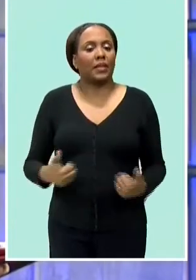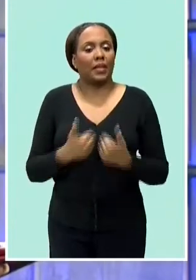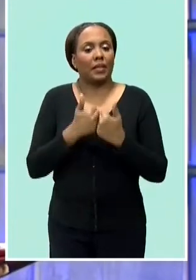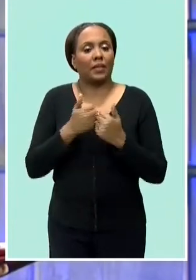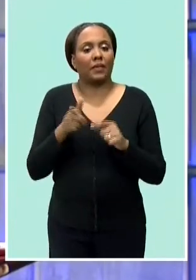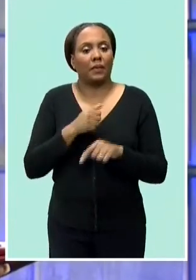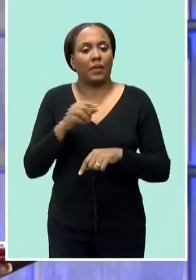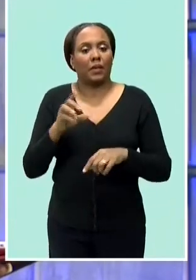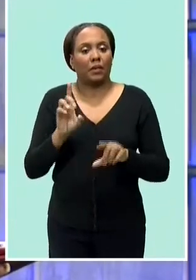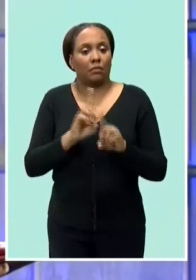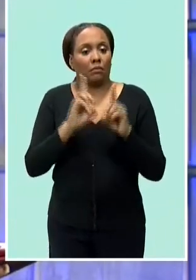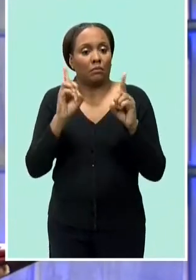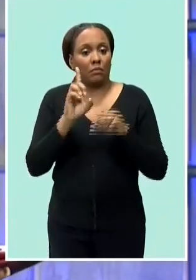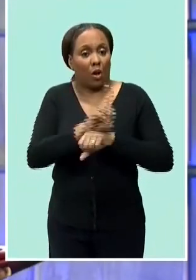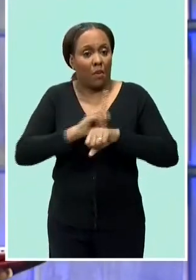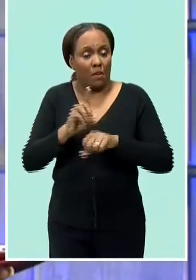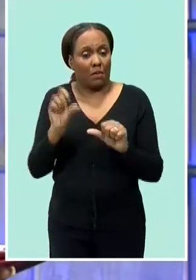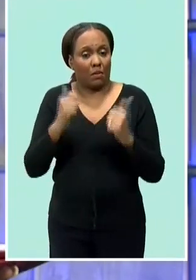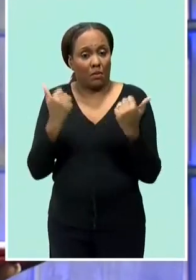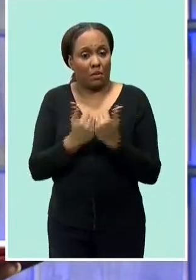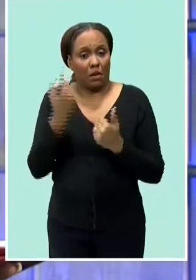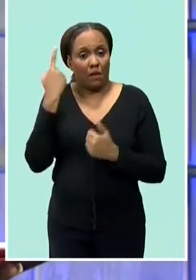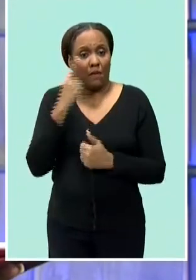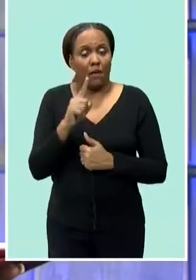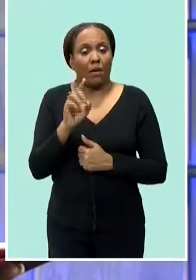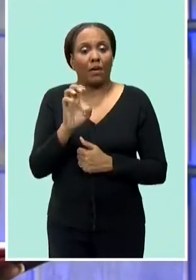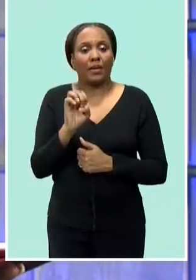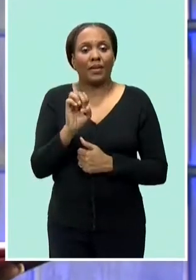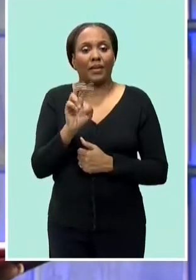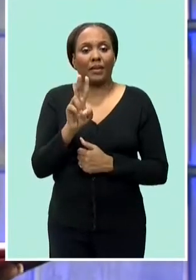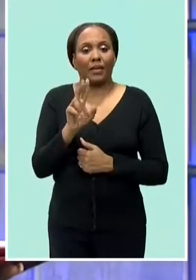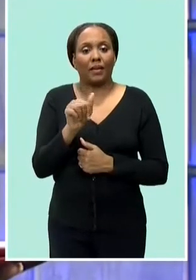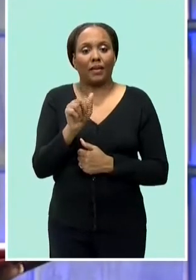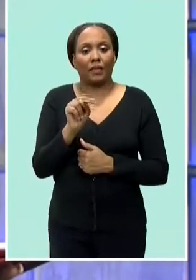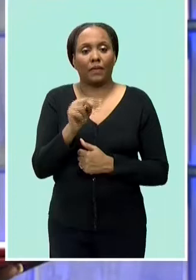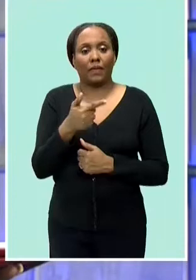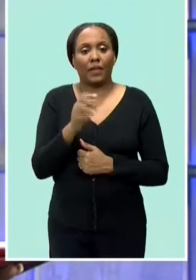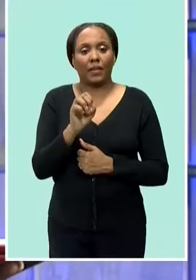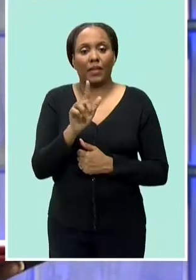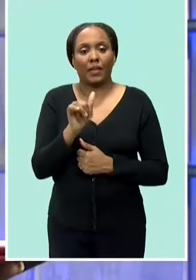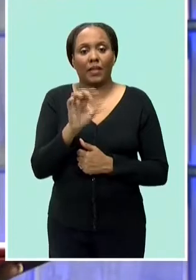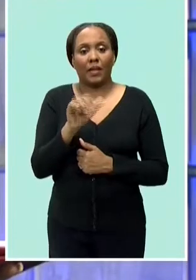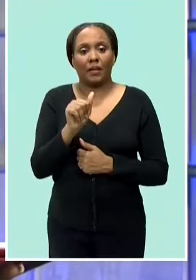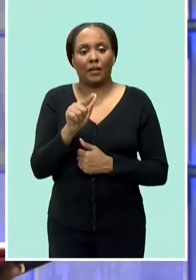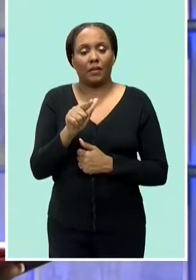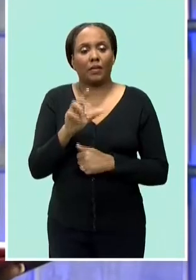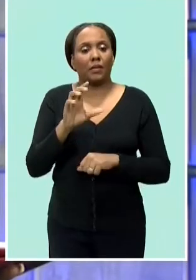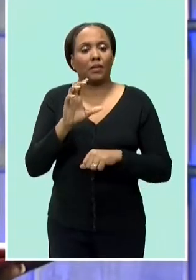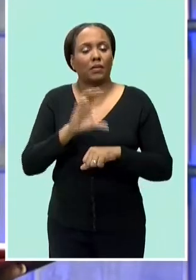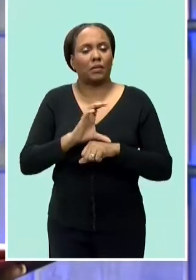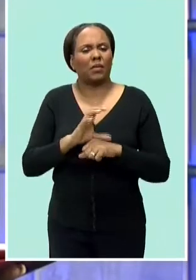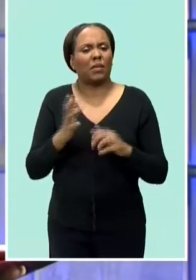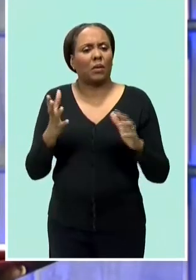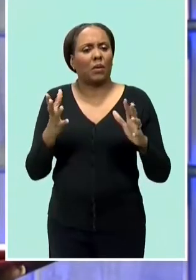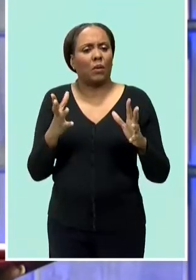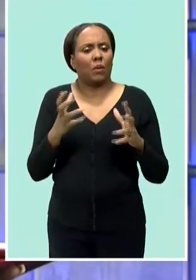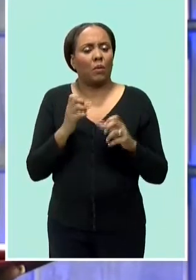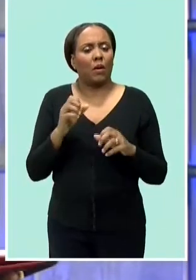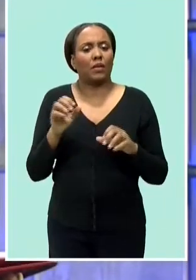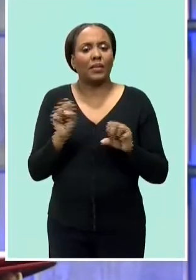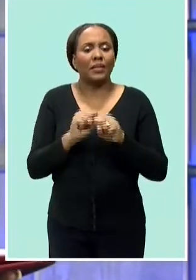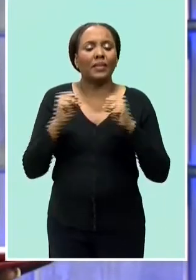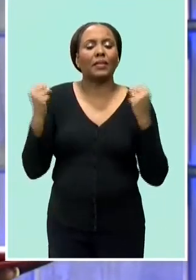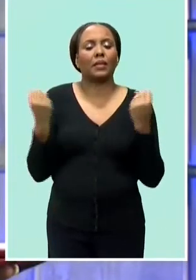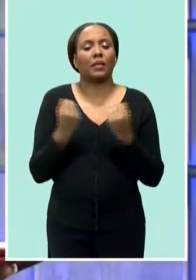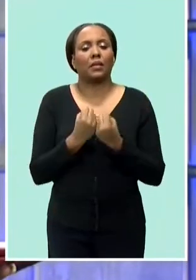association of evangelical churches to do its job in reducing cases of lewdness in society the association is speaking out on what